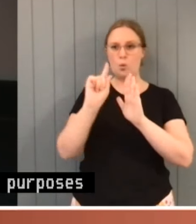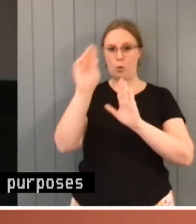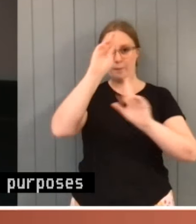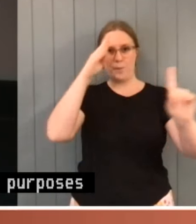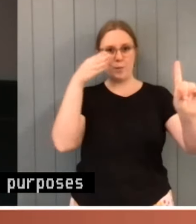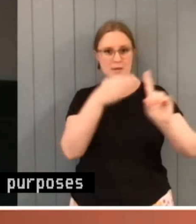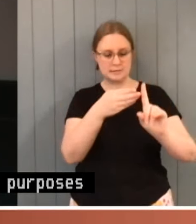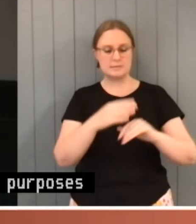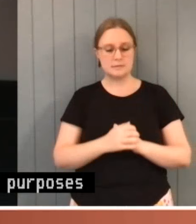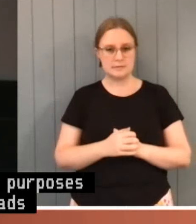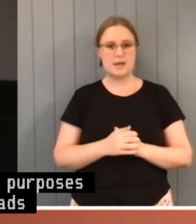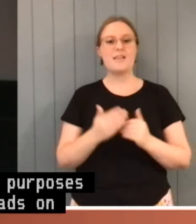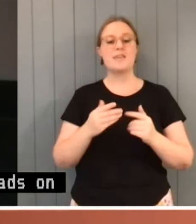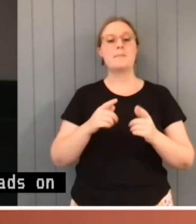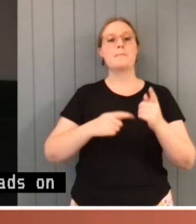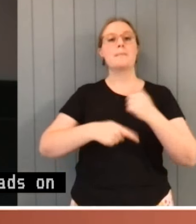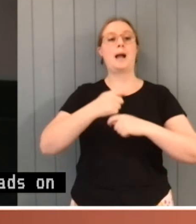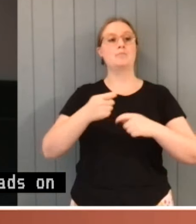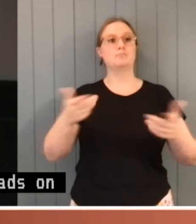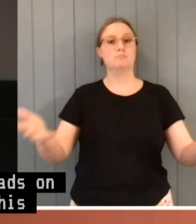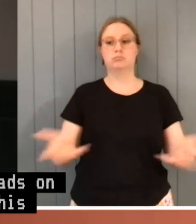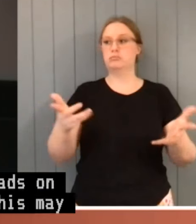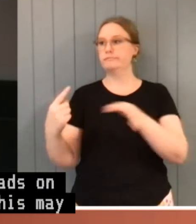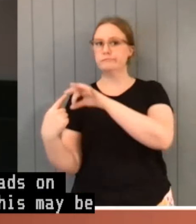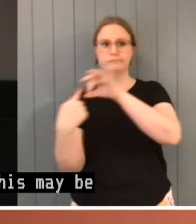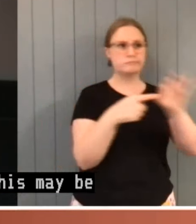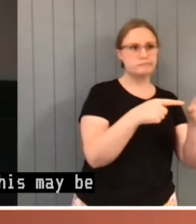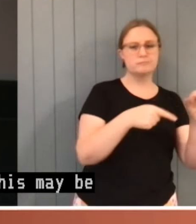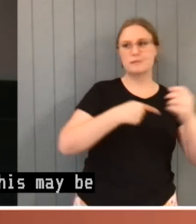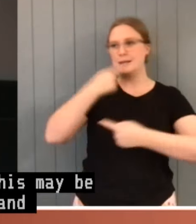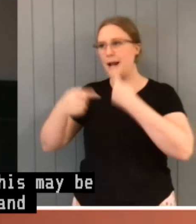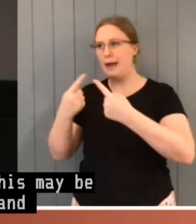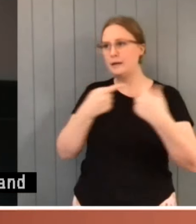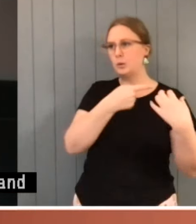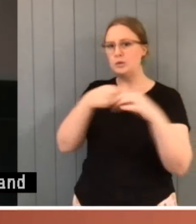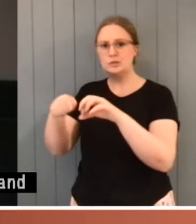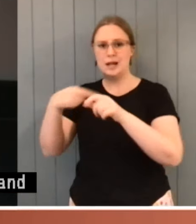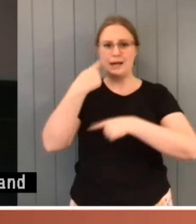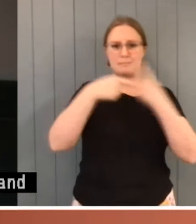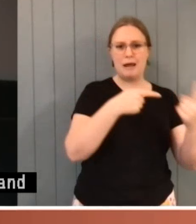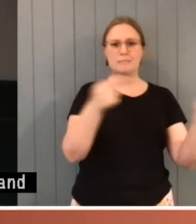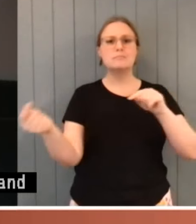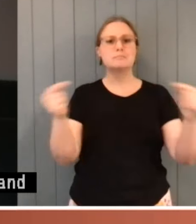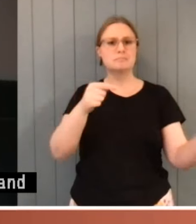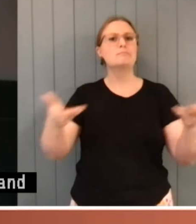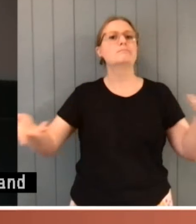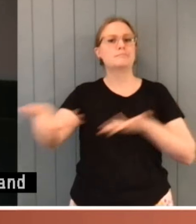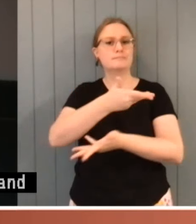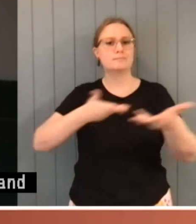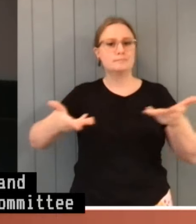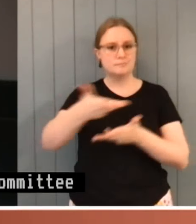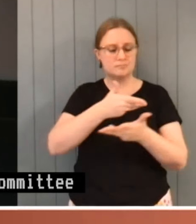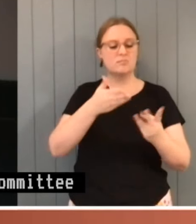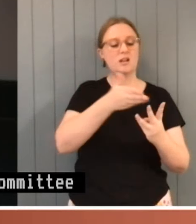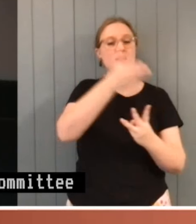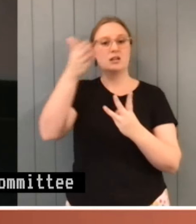This may be followed by consideration of details of the bill in a committee process in which individual clauses or groups of clauses are